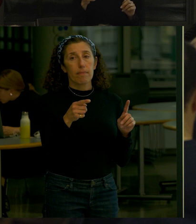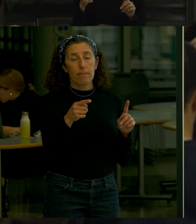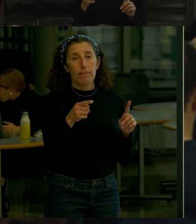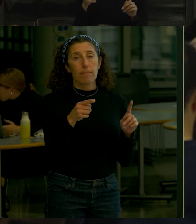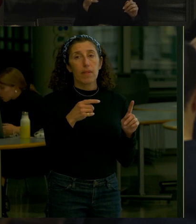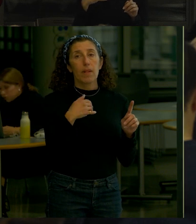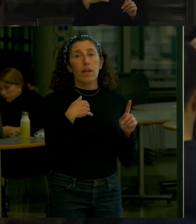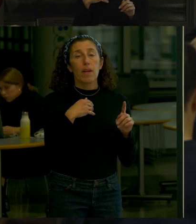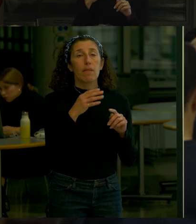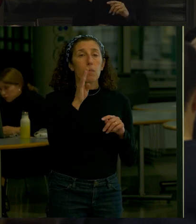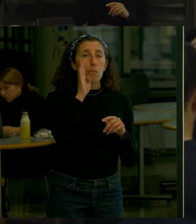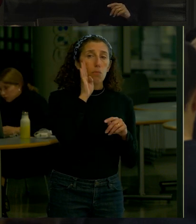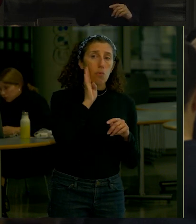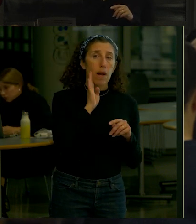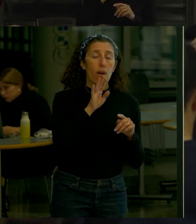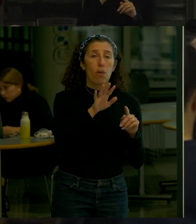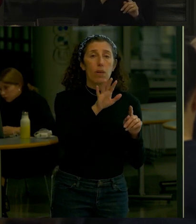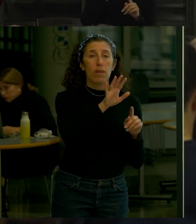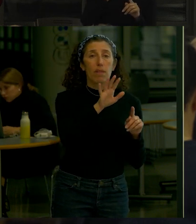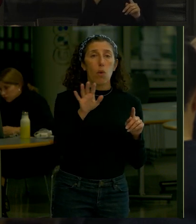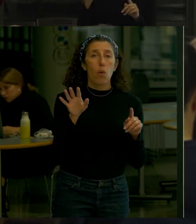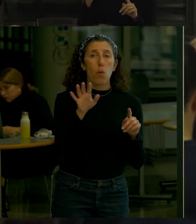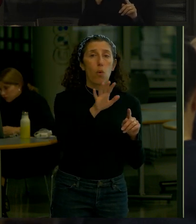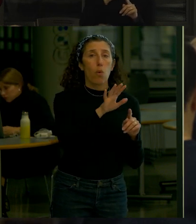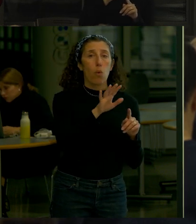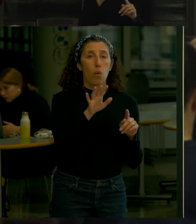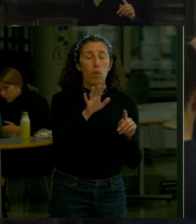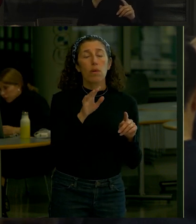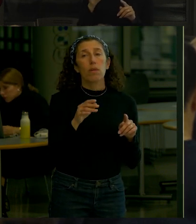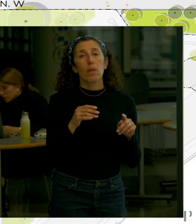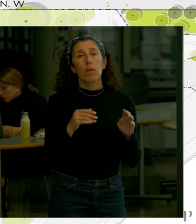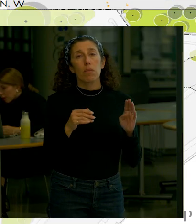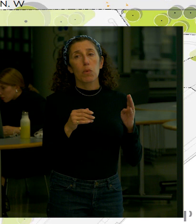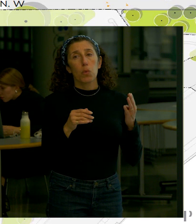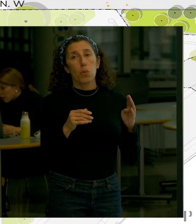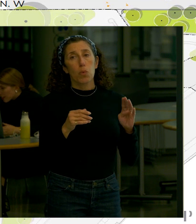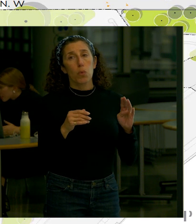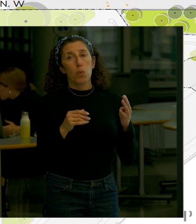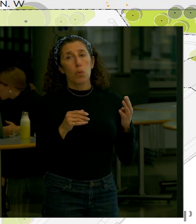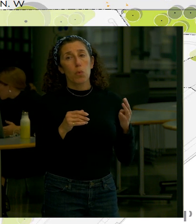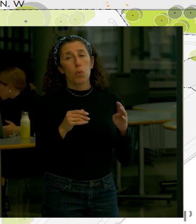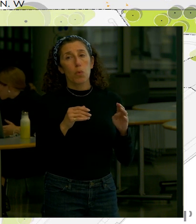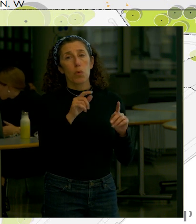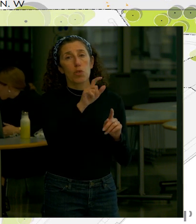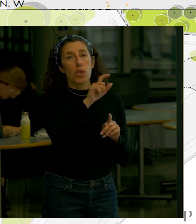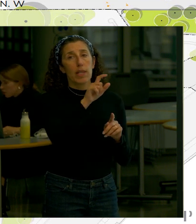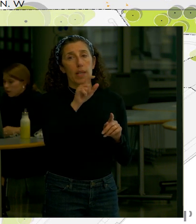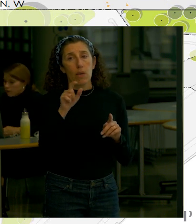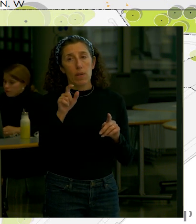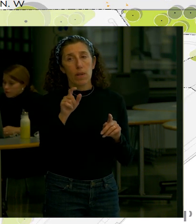in this sort of brown zone the blue shaded area is just the area that